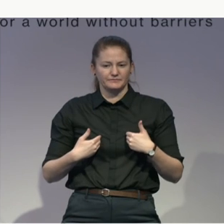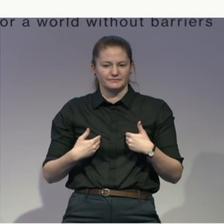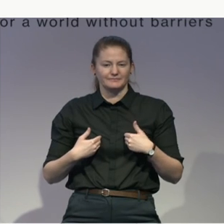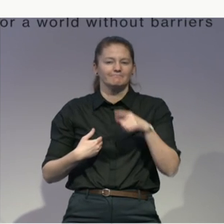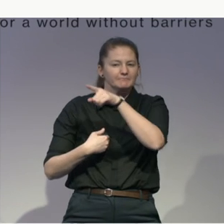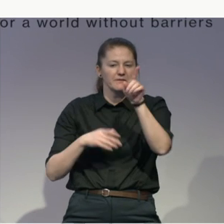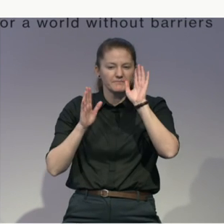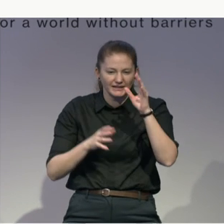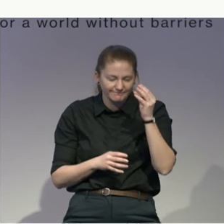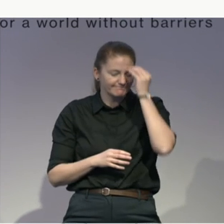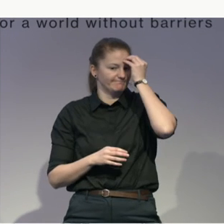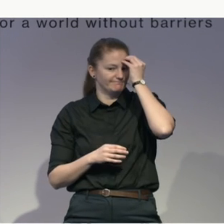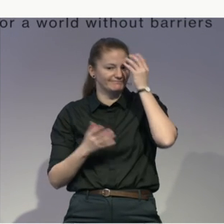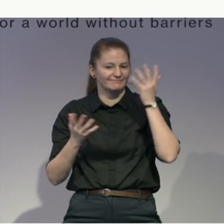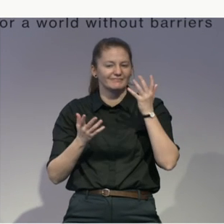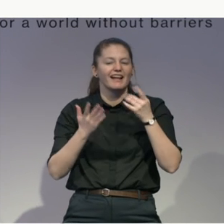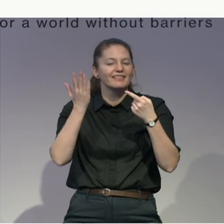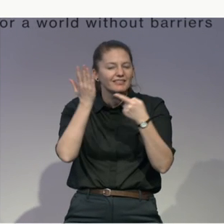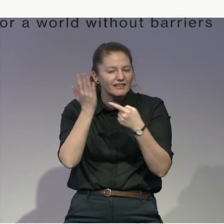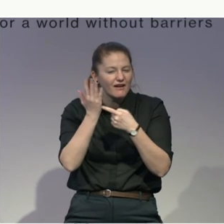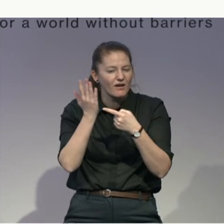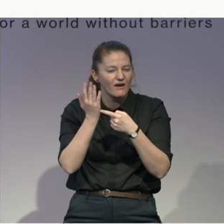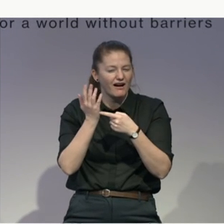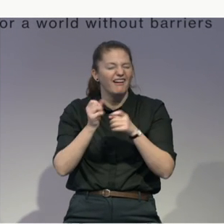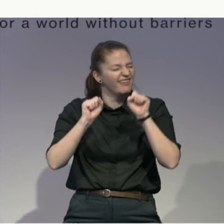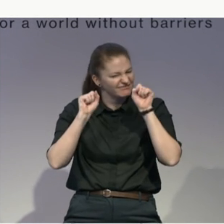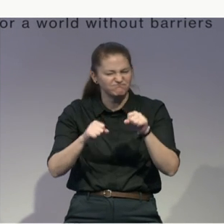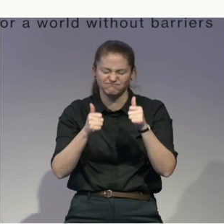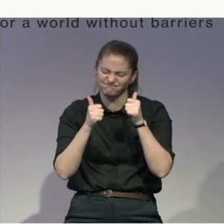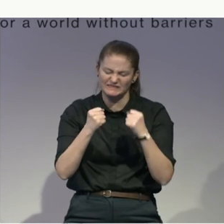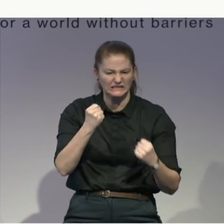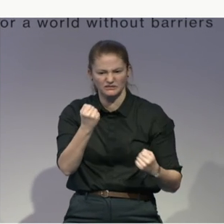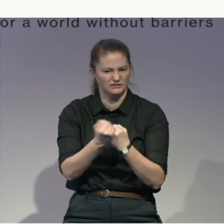help persons with disabilities, and we should push more for the adoption of the technology.